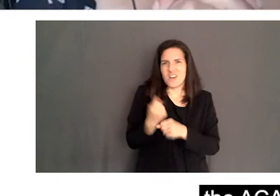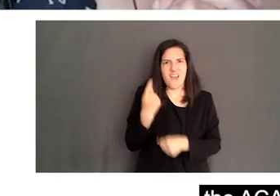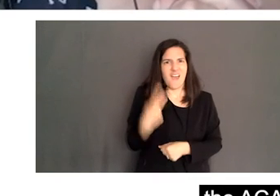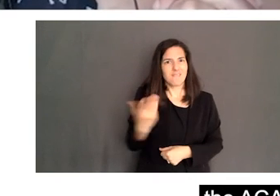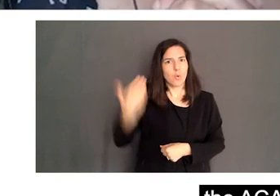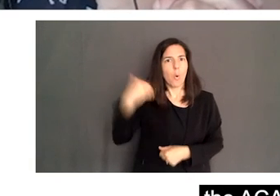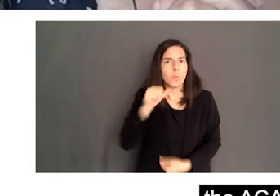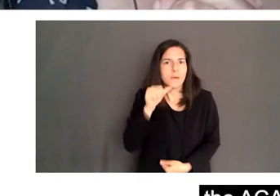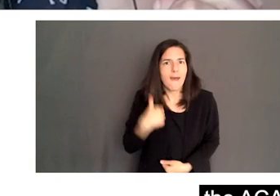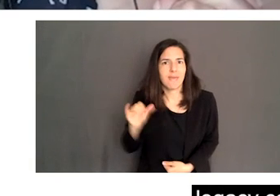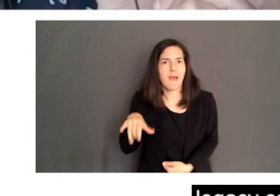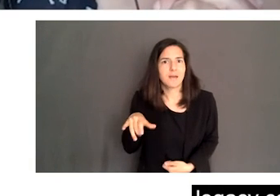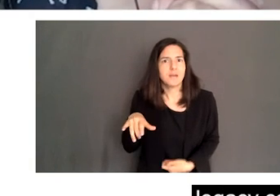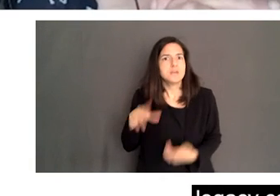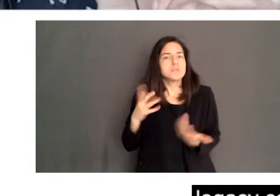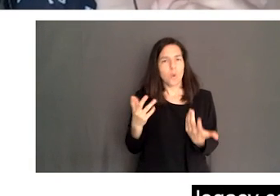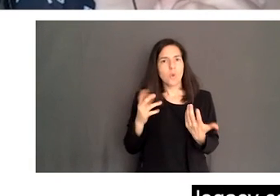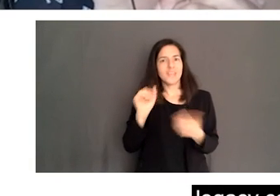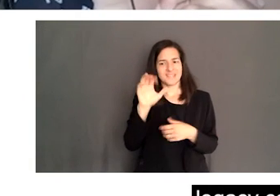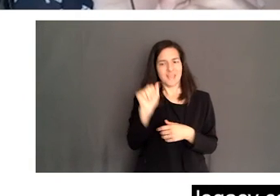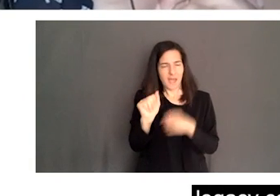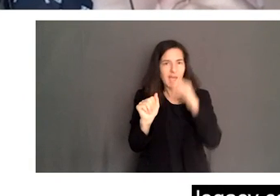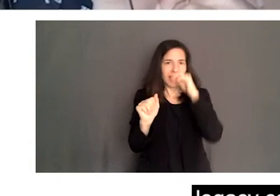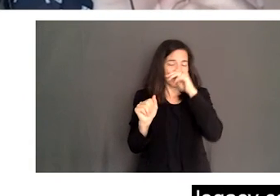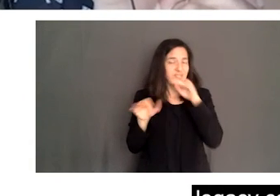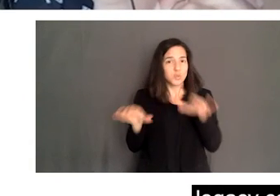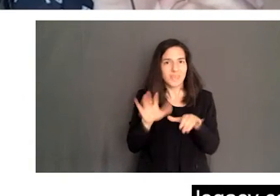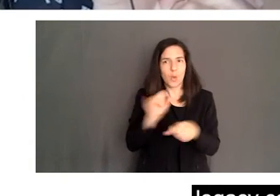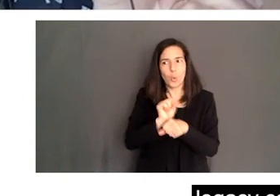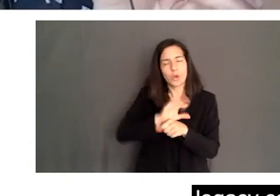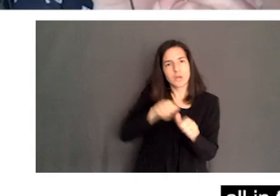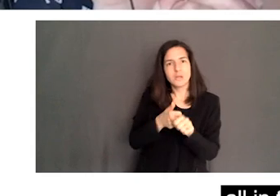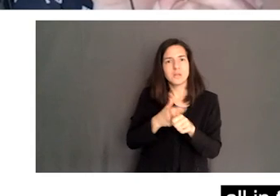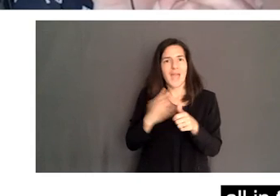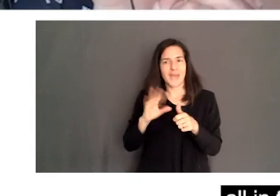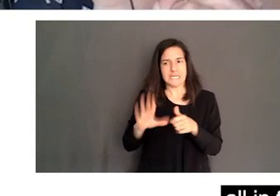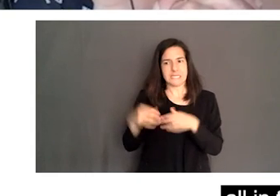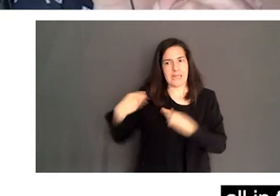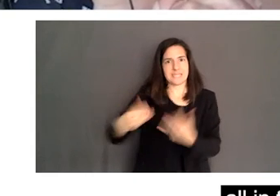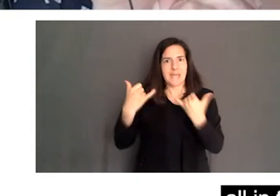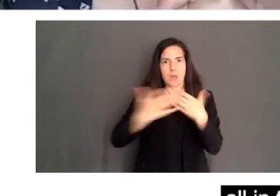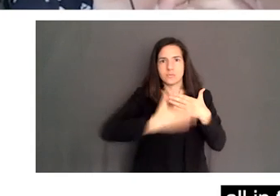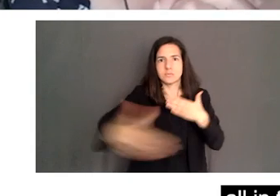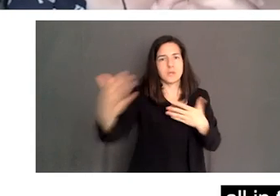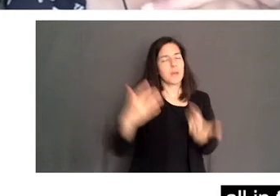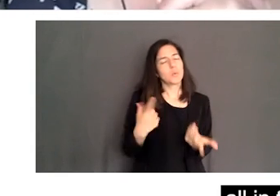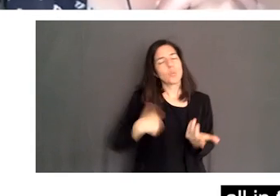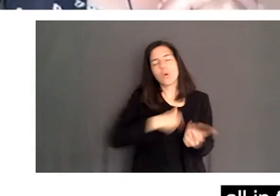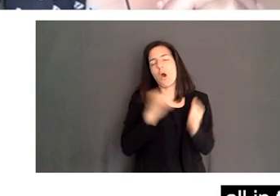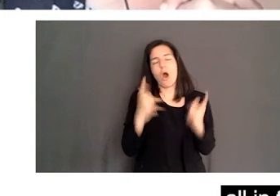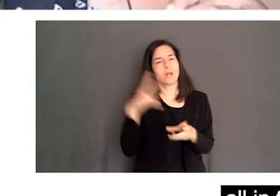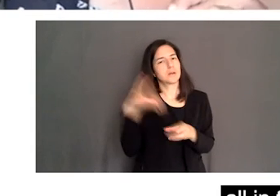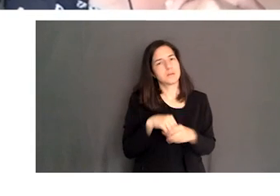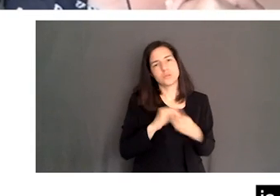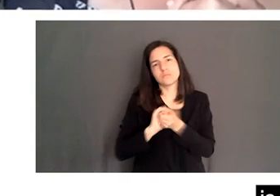getting through the pandemic and the legacy coming out of it. But, you know, we, we are all in this together. It, you know, resilience